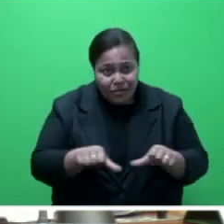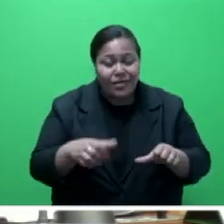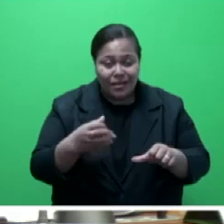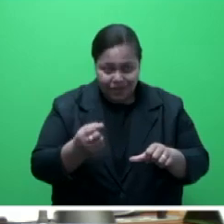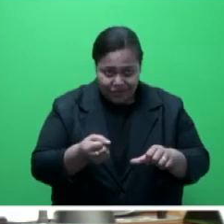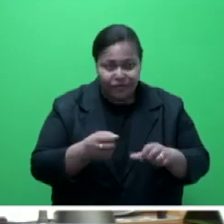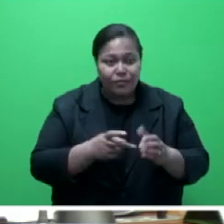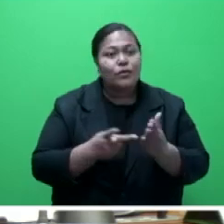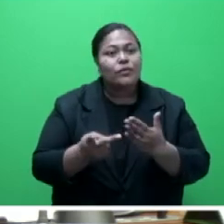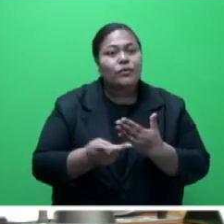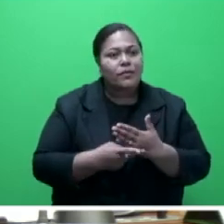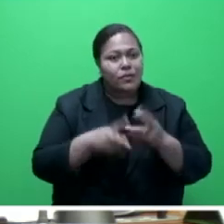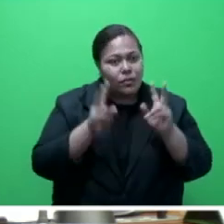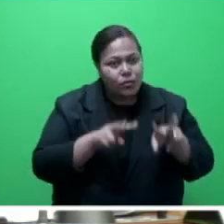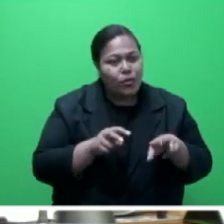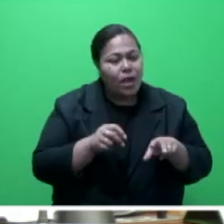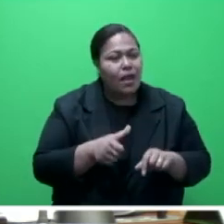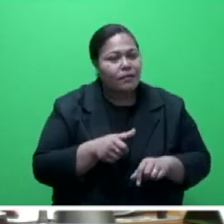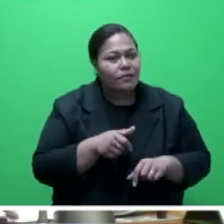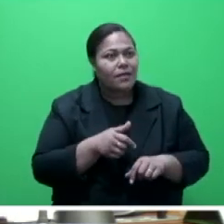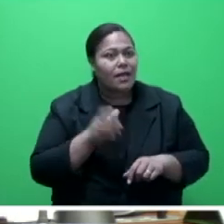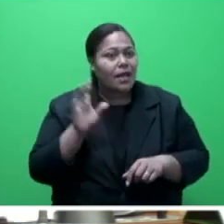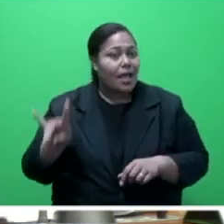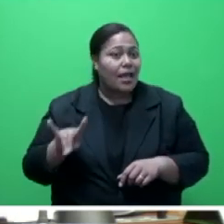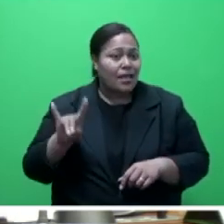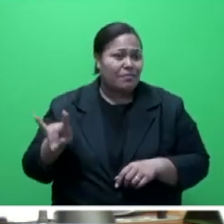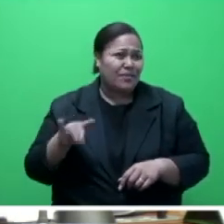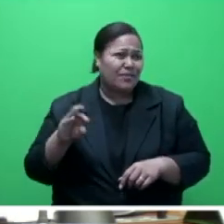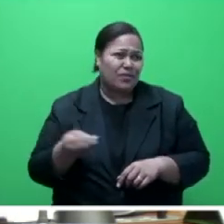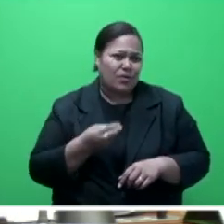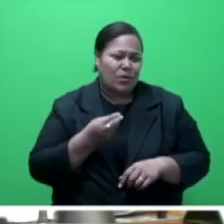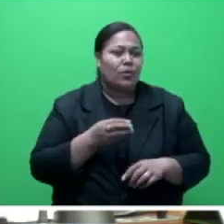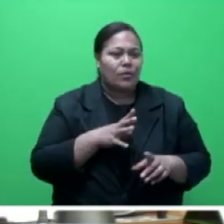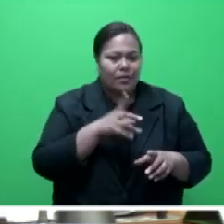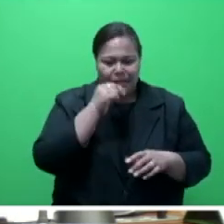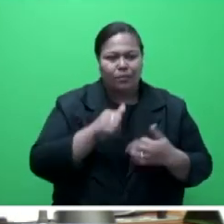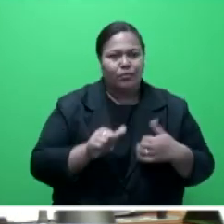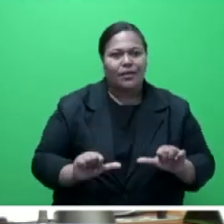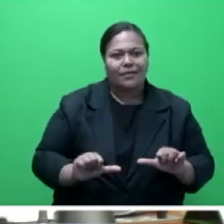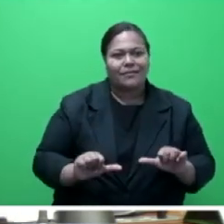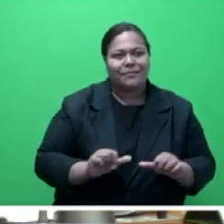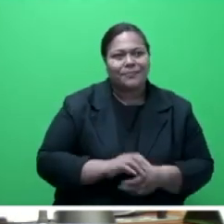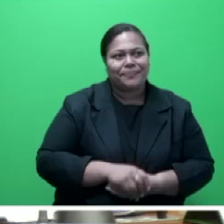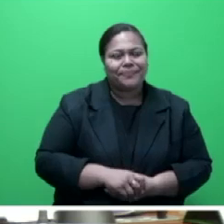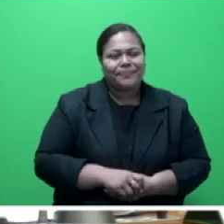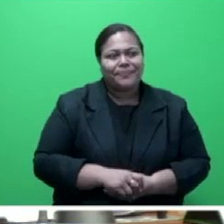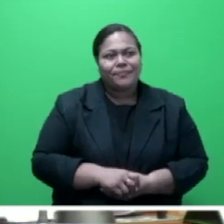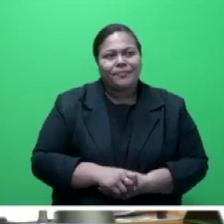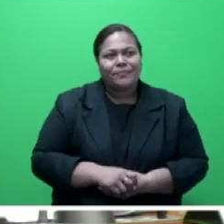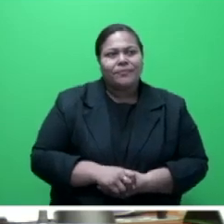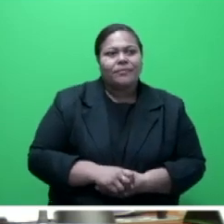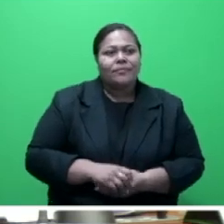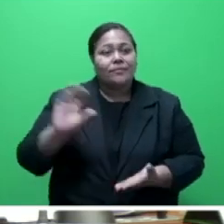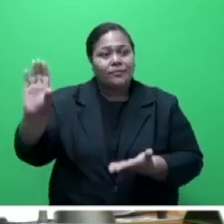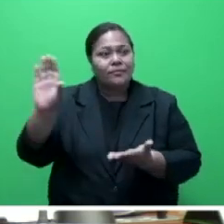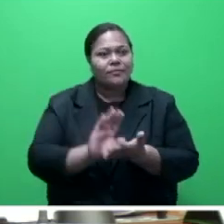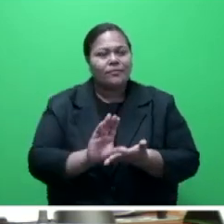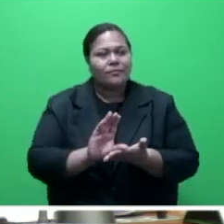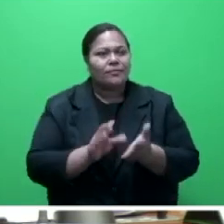is to look after animals so that the biodiversity is protected. It has been funded under the